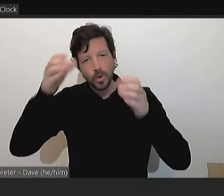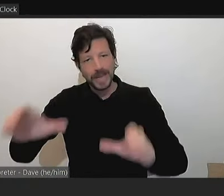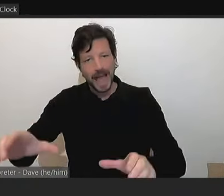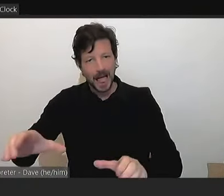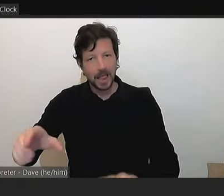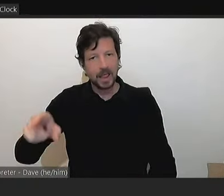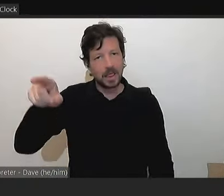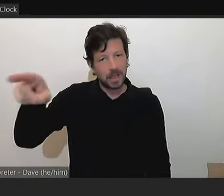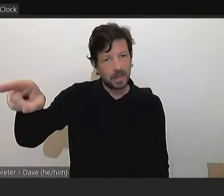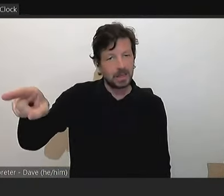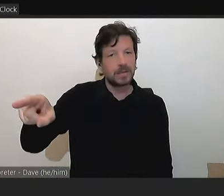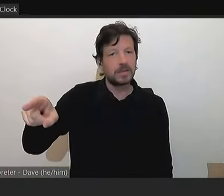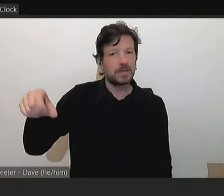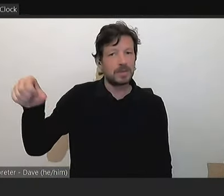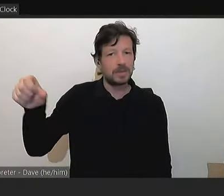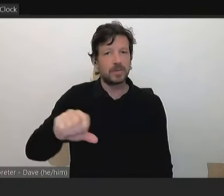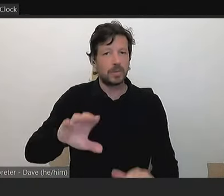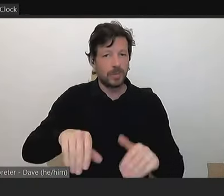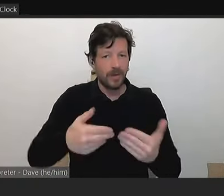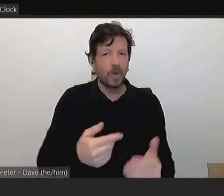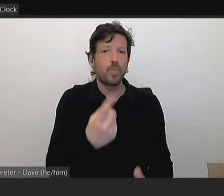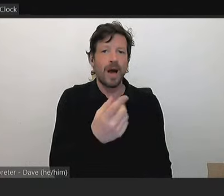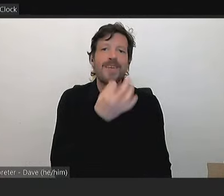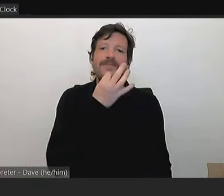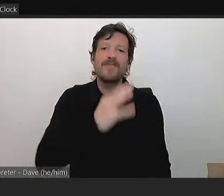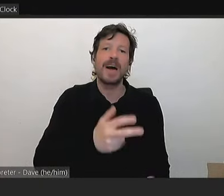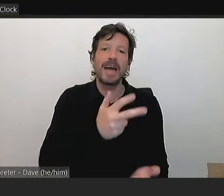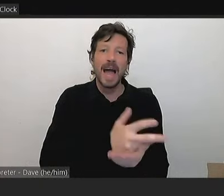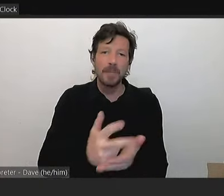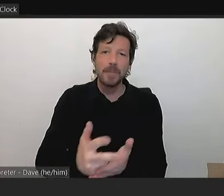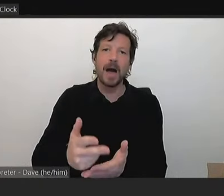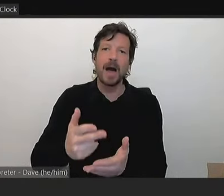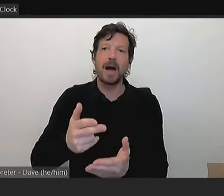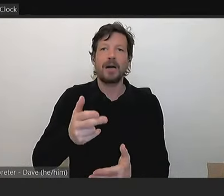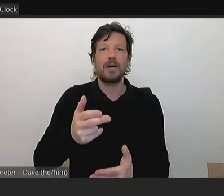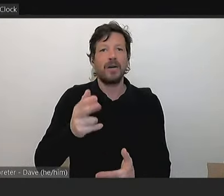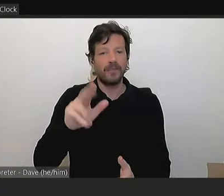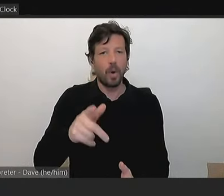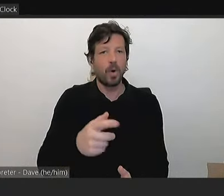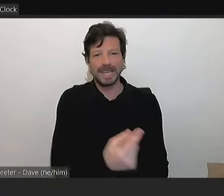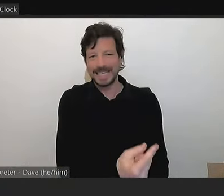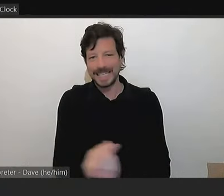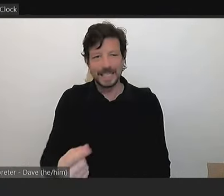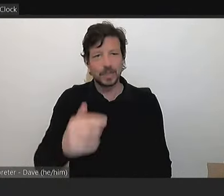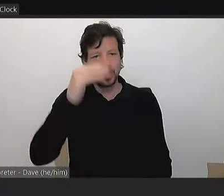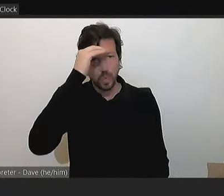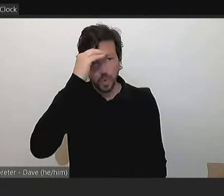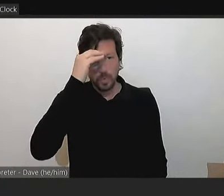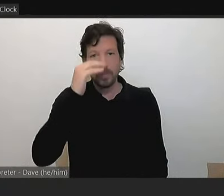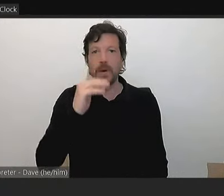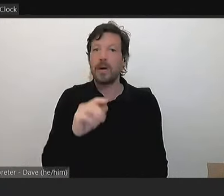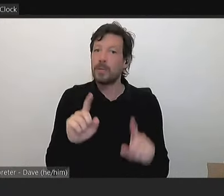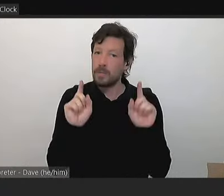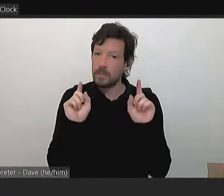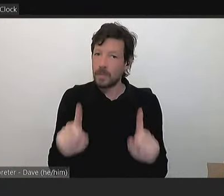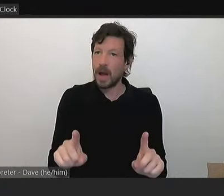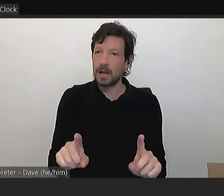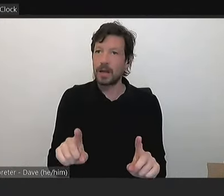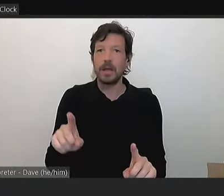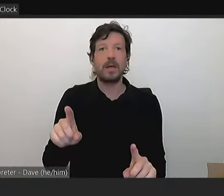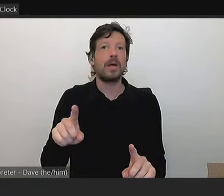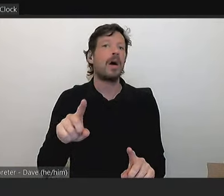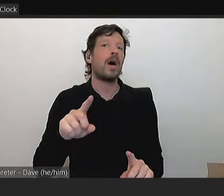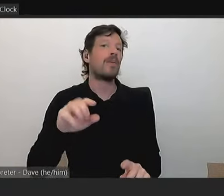provide, to provide one free car parking space per room. However, it has come to your attention that they are charging $15